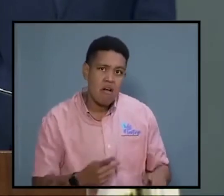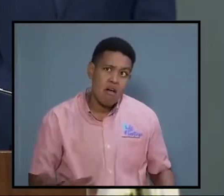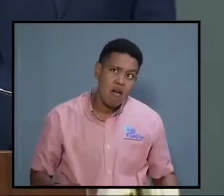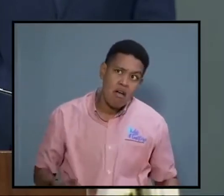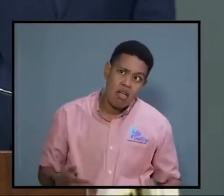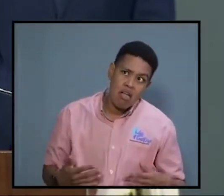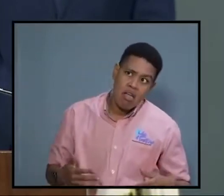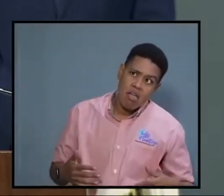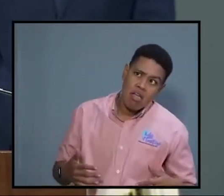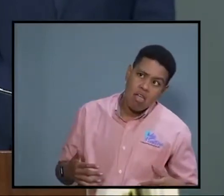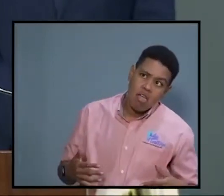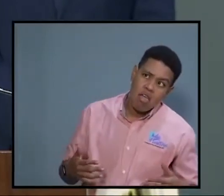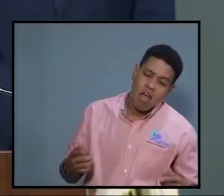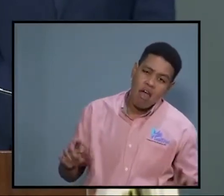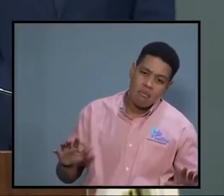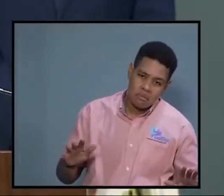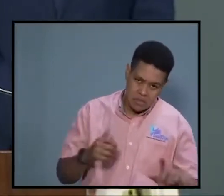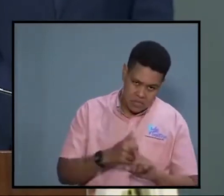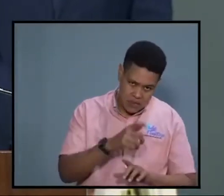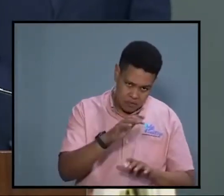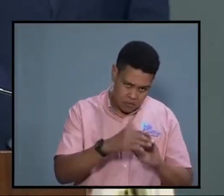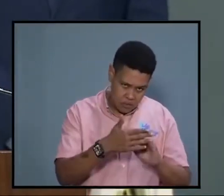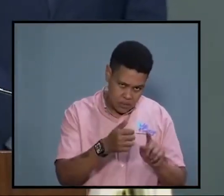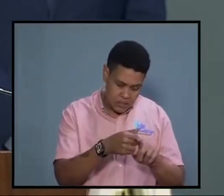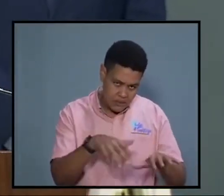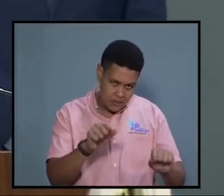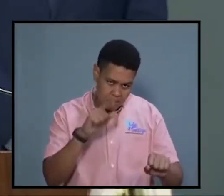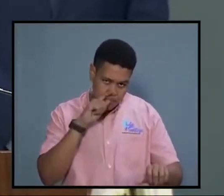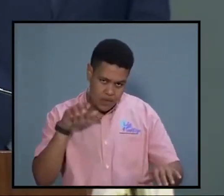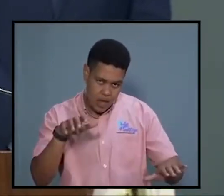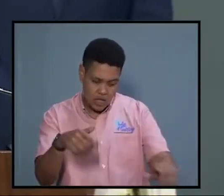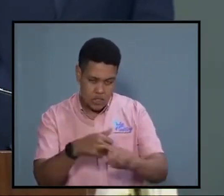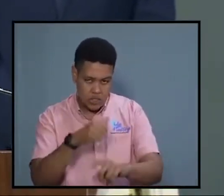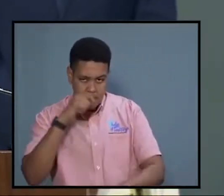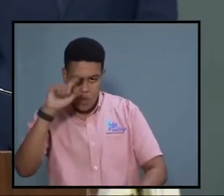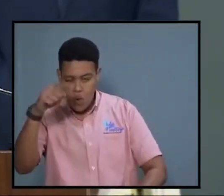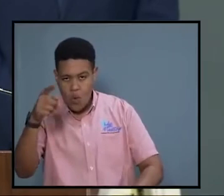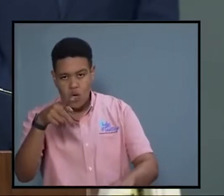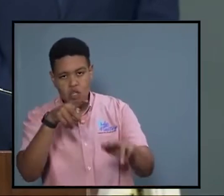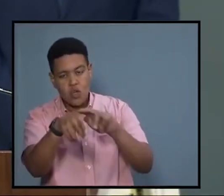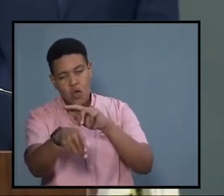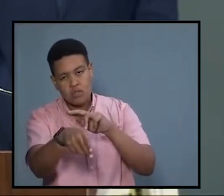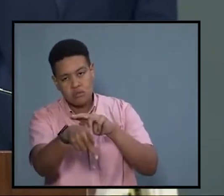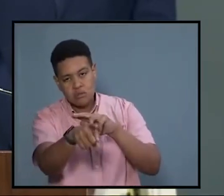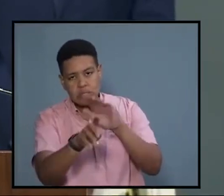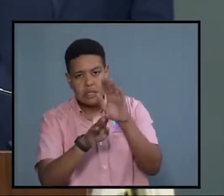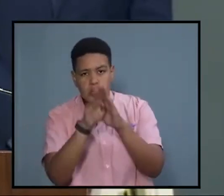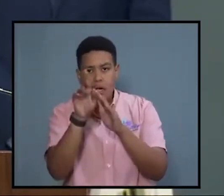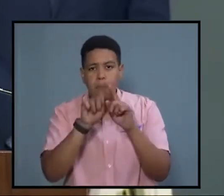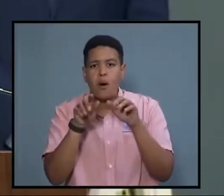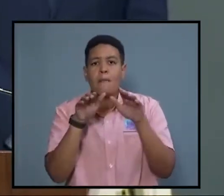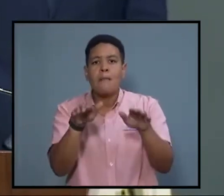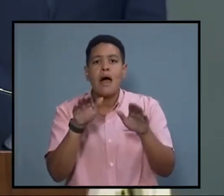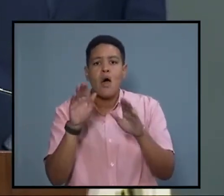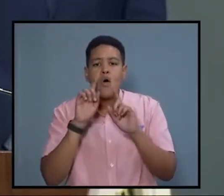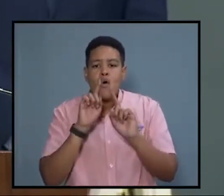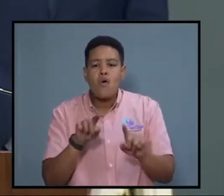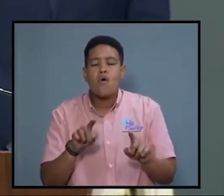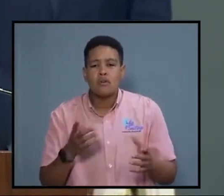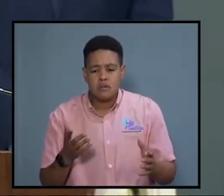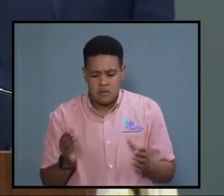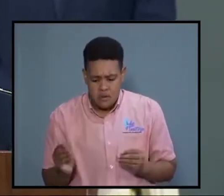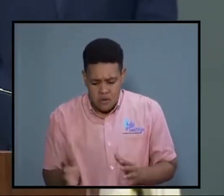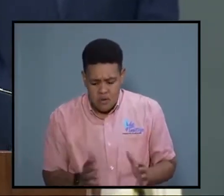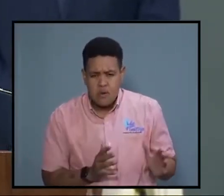Jamaica considered a force in taking this action to not only curb this rise but restore order and public safety.